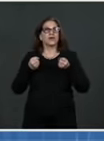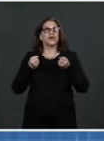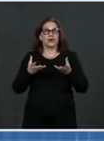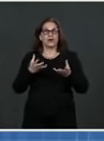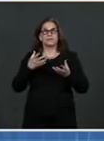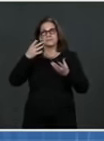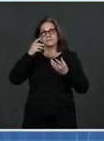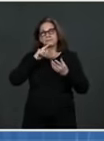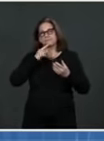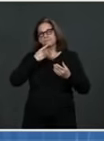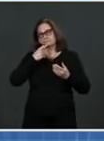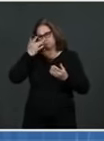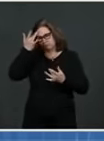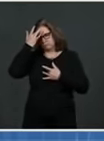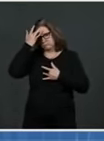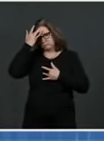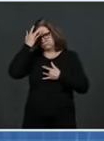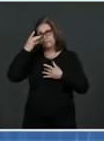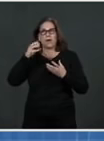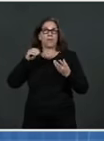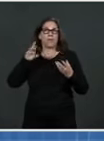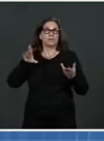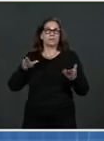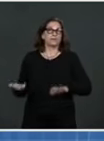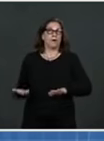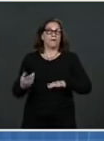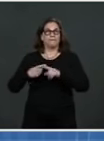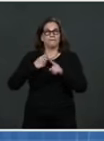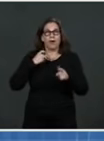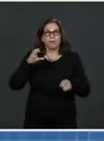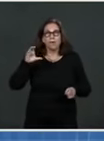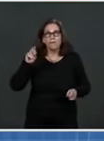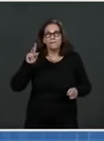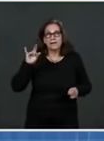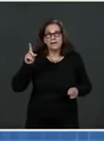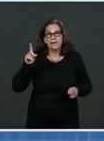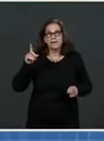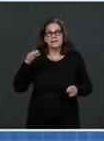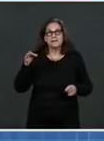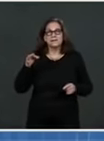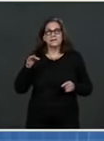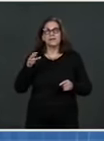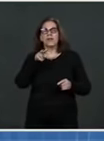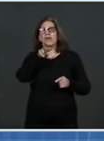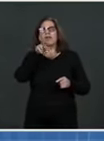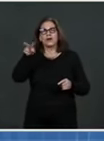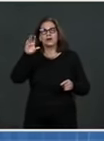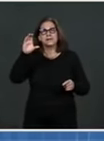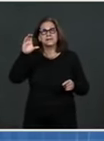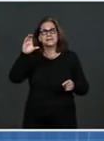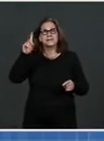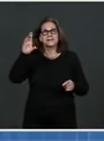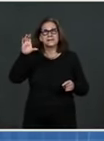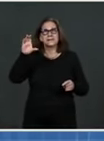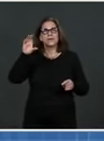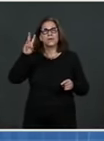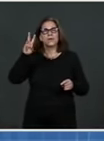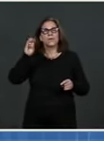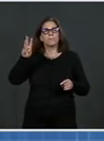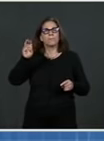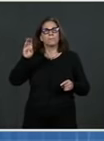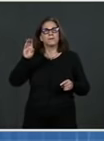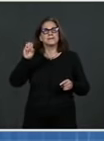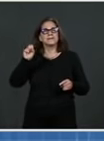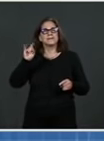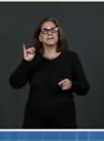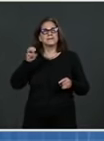-19. You can now visit the CDC website to learn more about these underlying medical conditions and the science evidence used to support